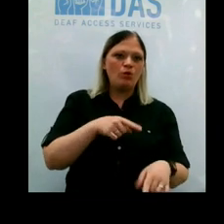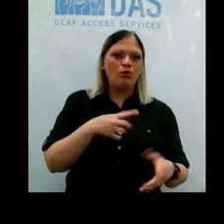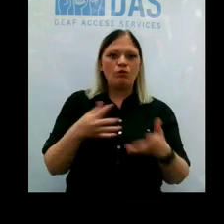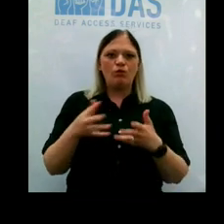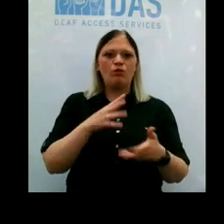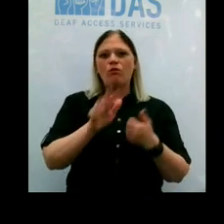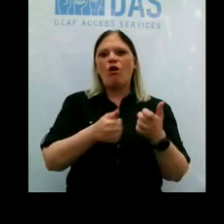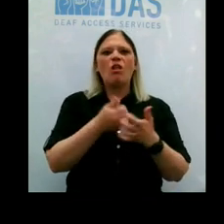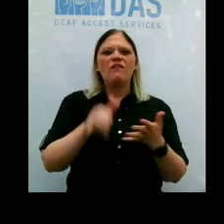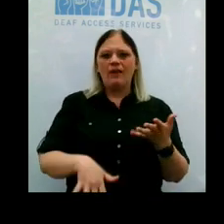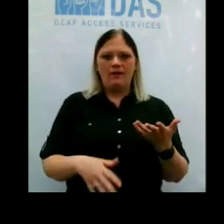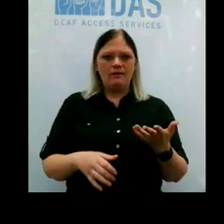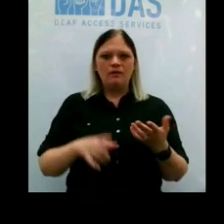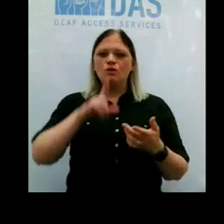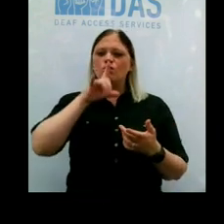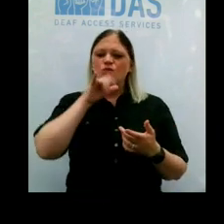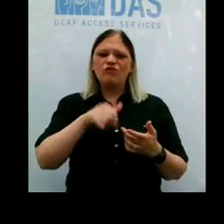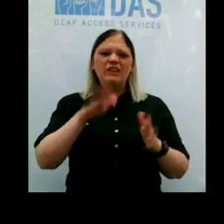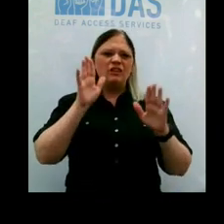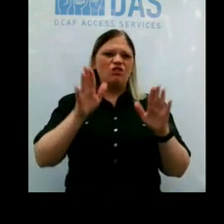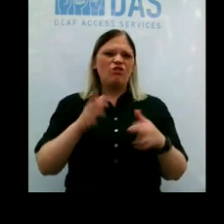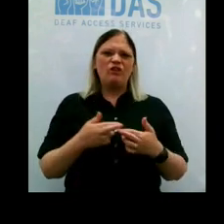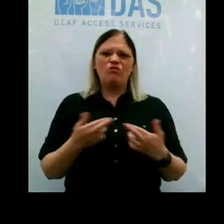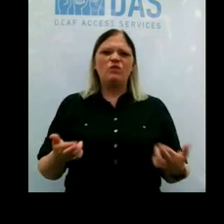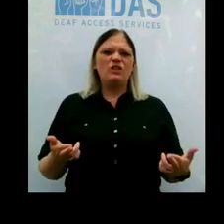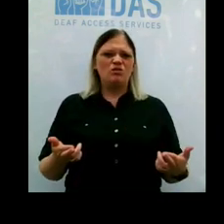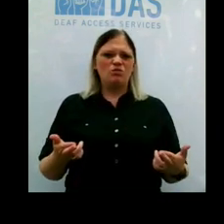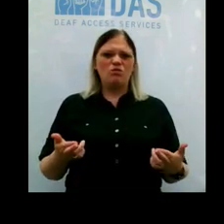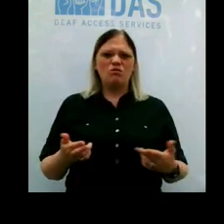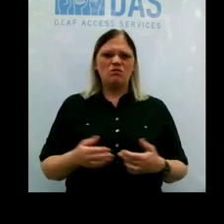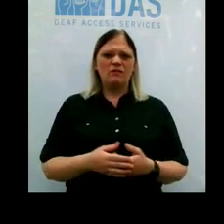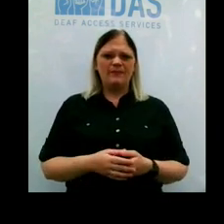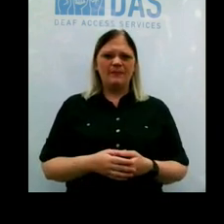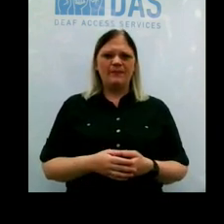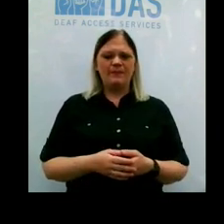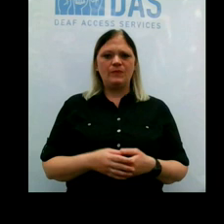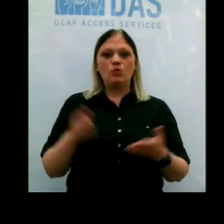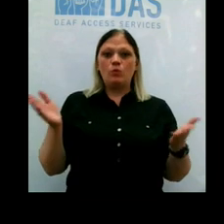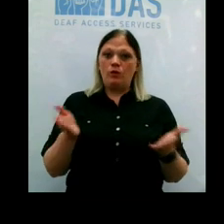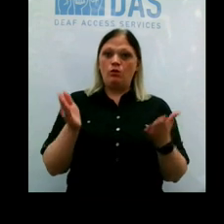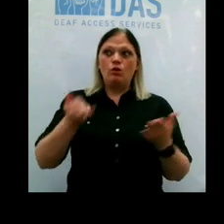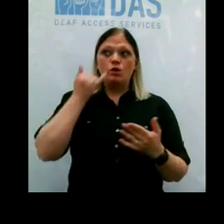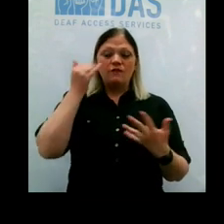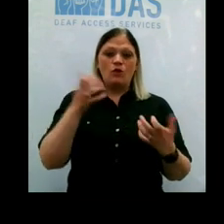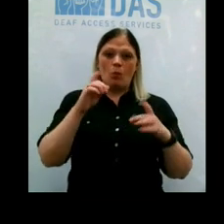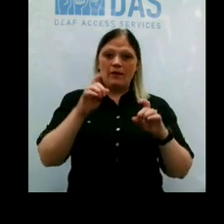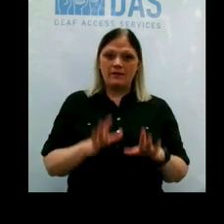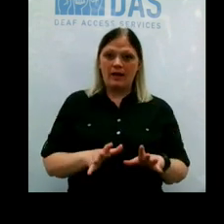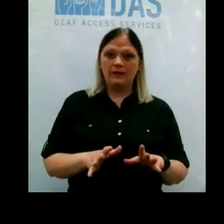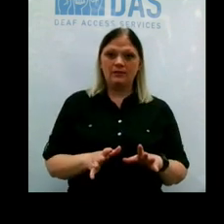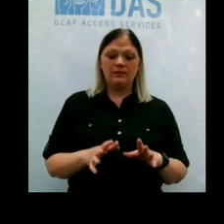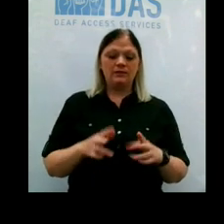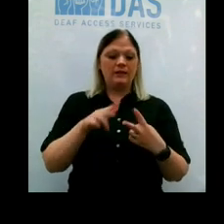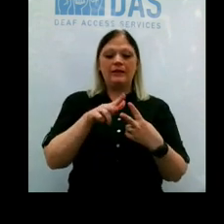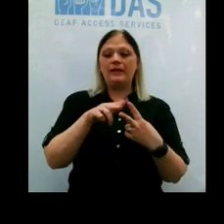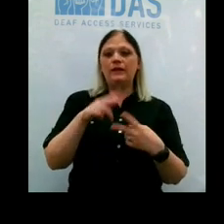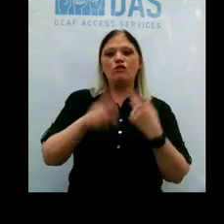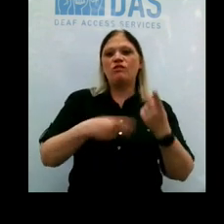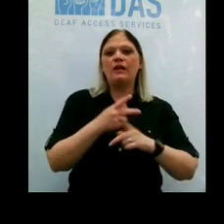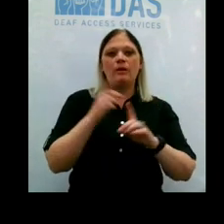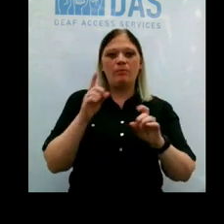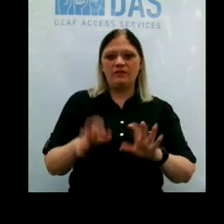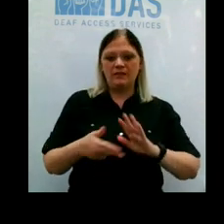get the test. So this is a really a great resource, and we encourage people to use this if they want to get a test, either a molecular diagnostic